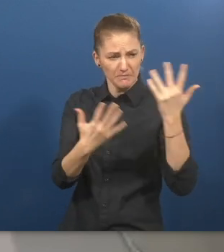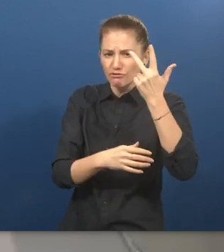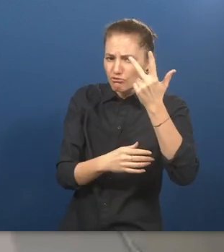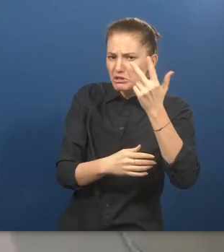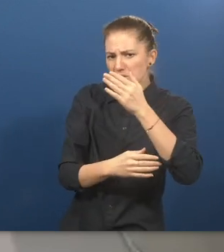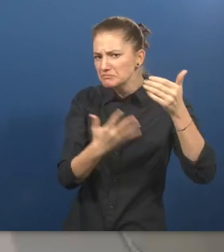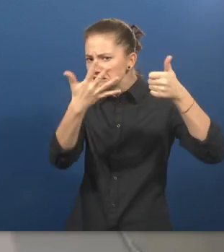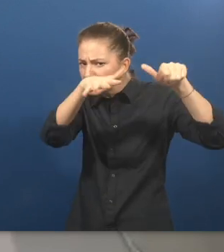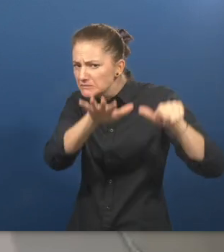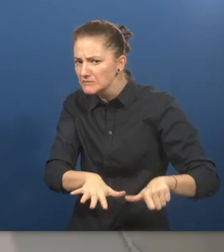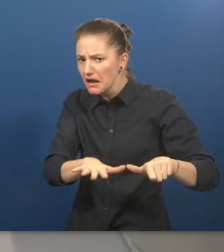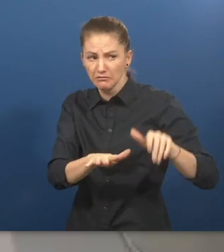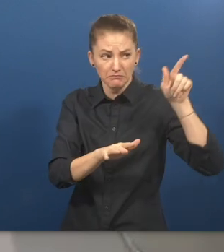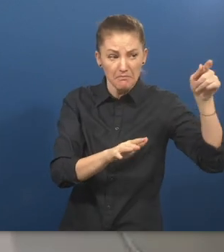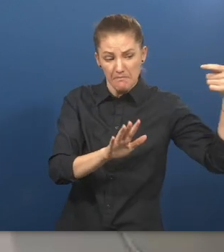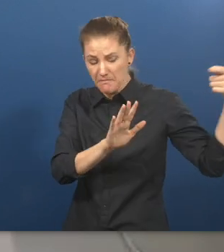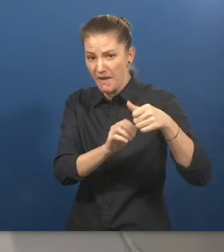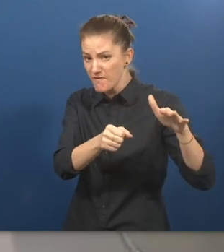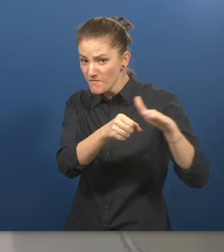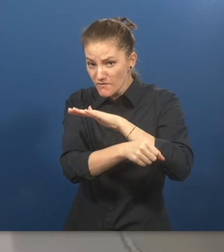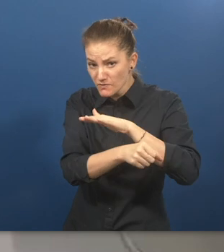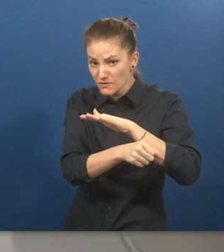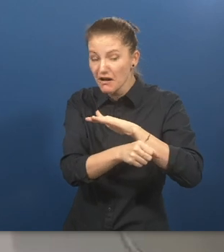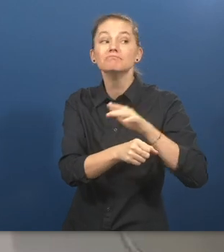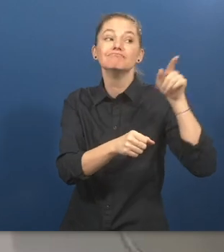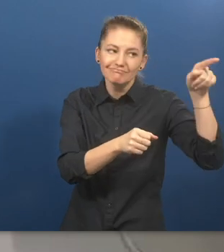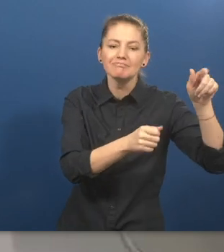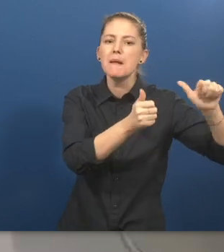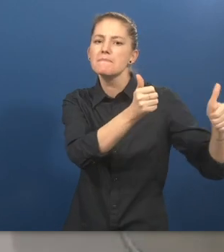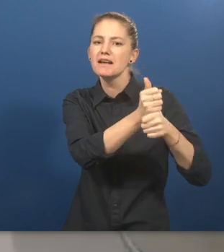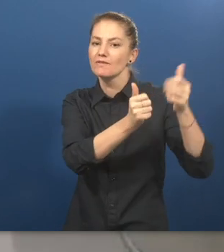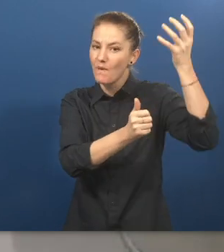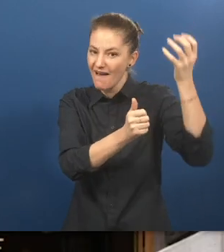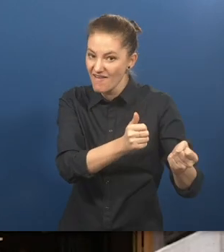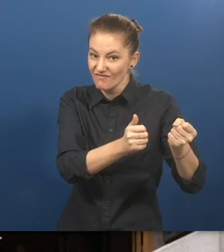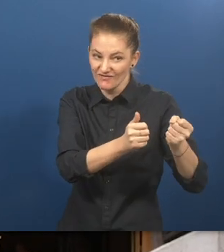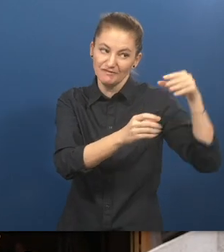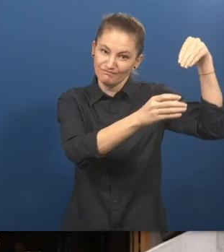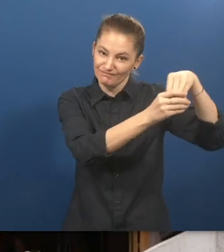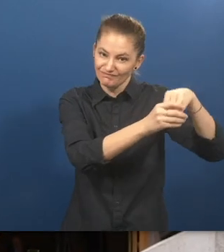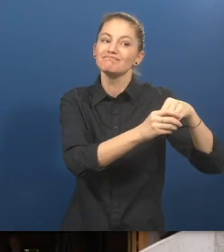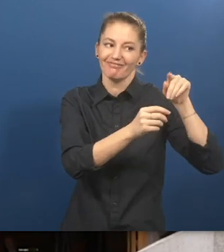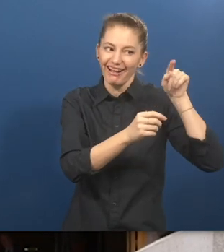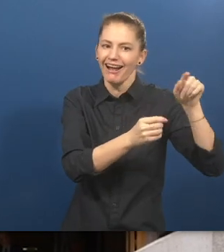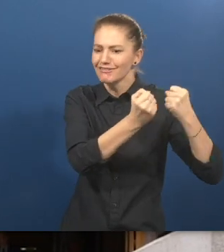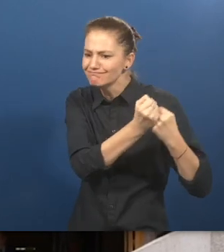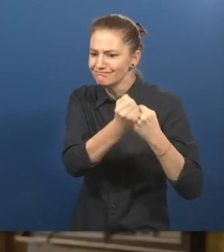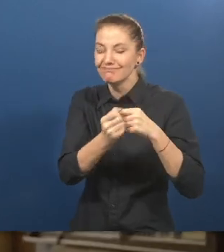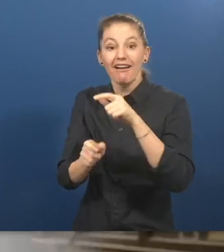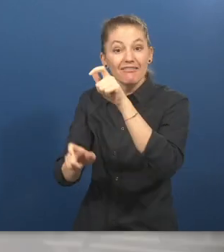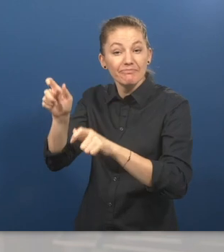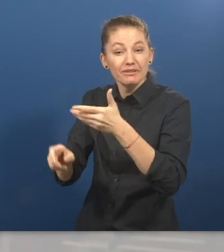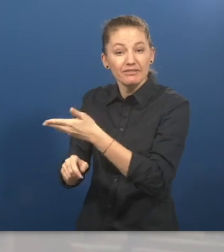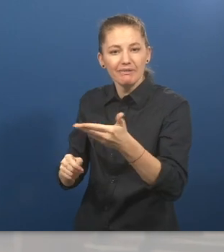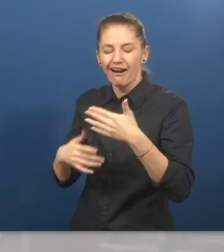six months, they're fully paid. They have a mentor from within the business. And there's real ambition that these young people will be successful.